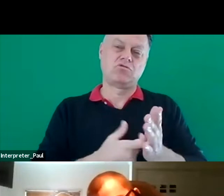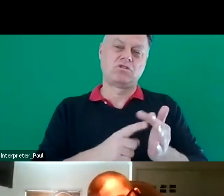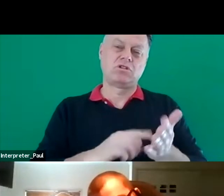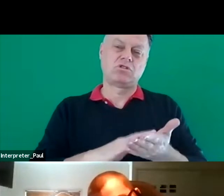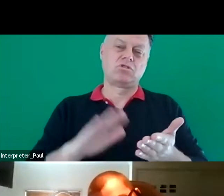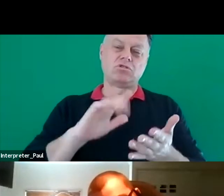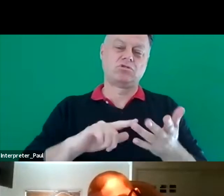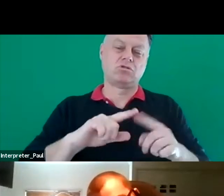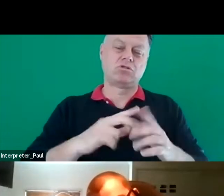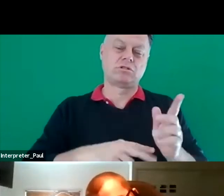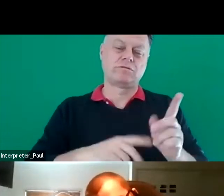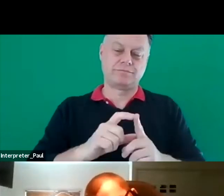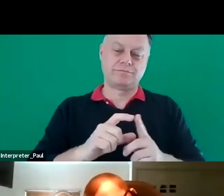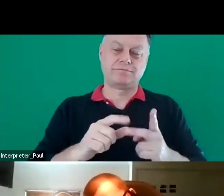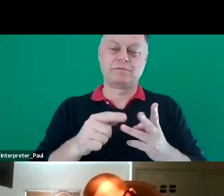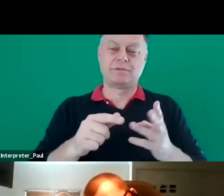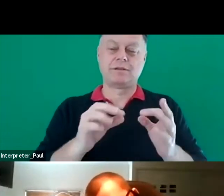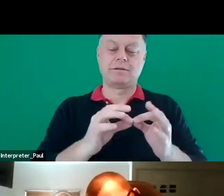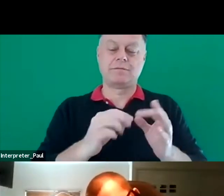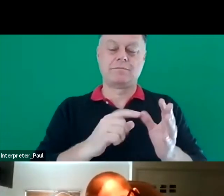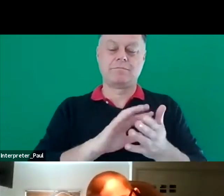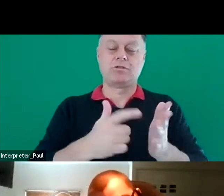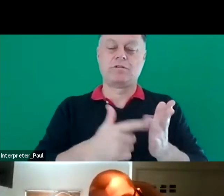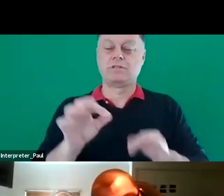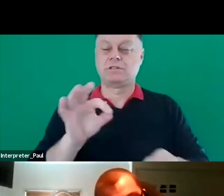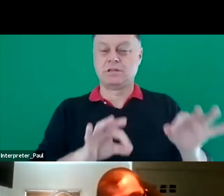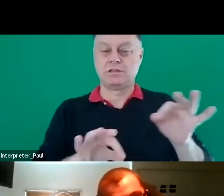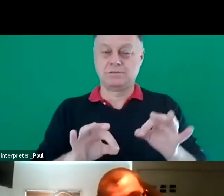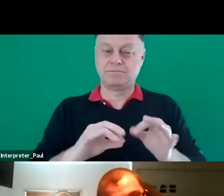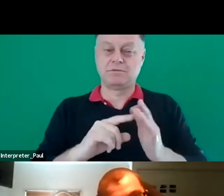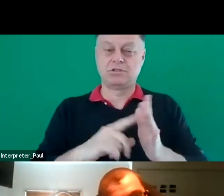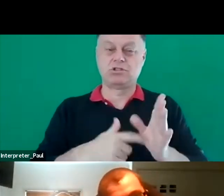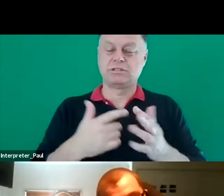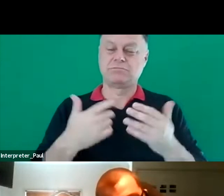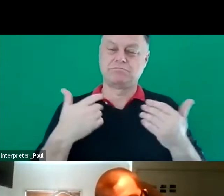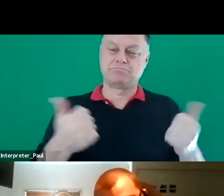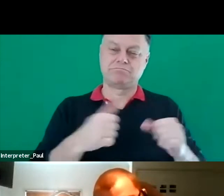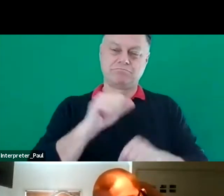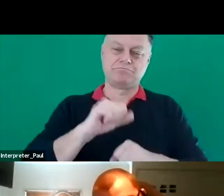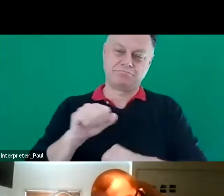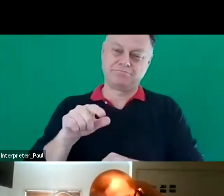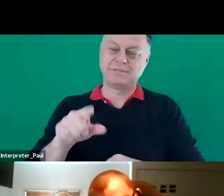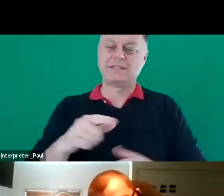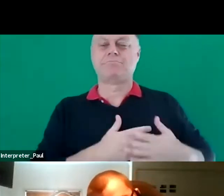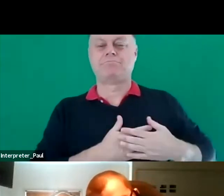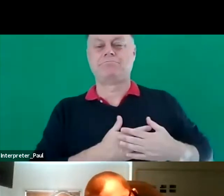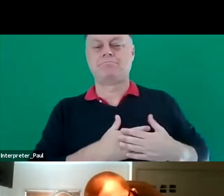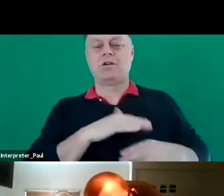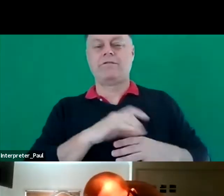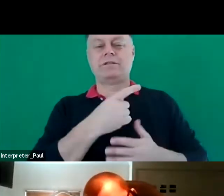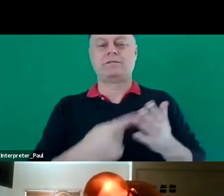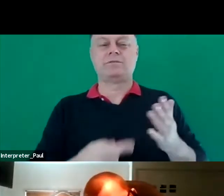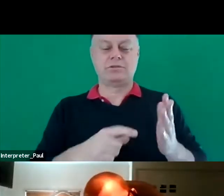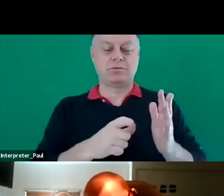He also has a Bachelor of Science and Jack's clearly a well-qualified man and he is passionate about the disability cause